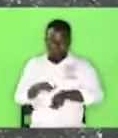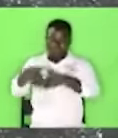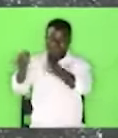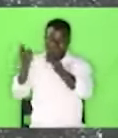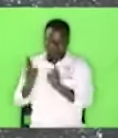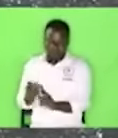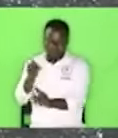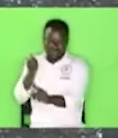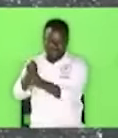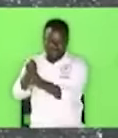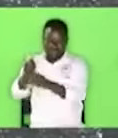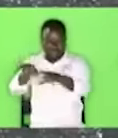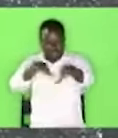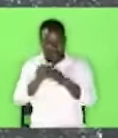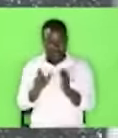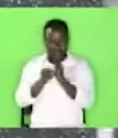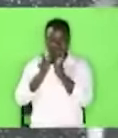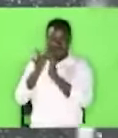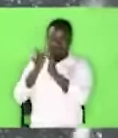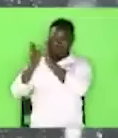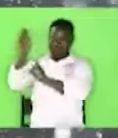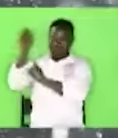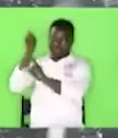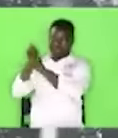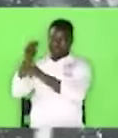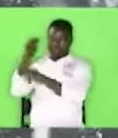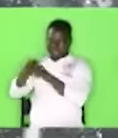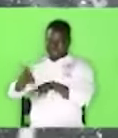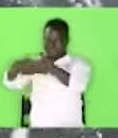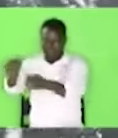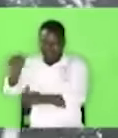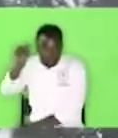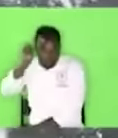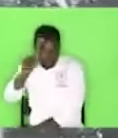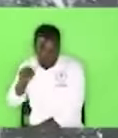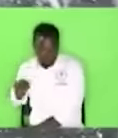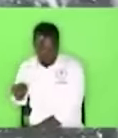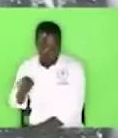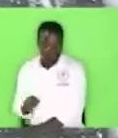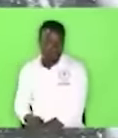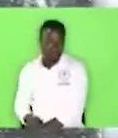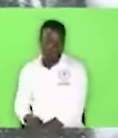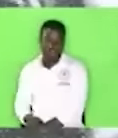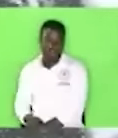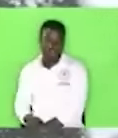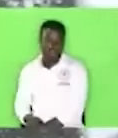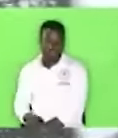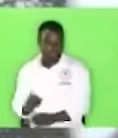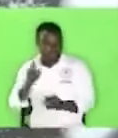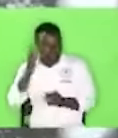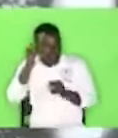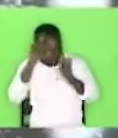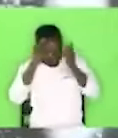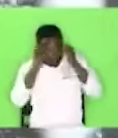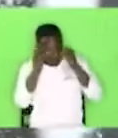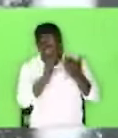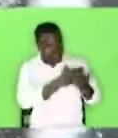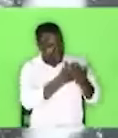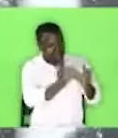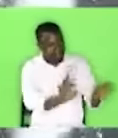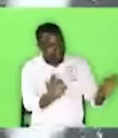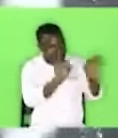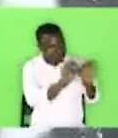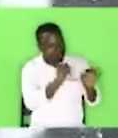God wanted everything tangible or intangible anything that can be imagined